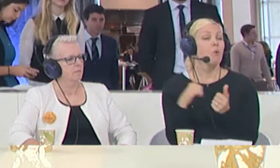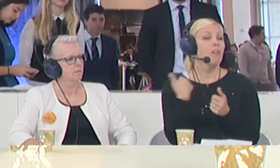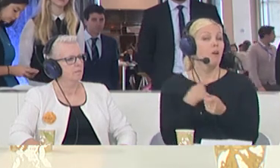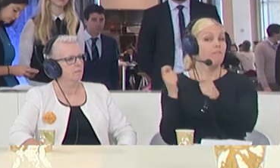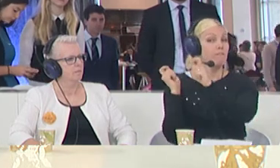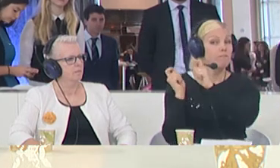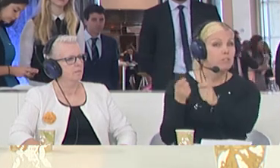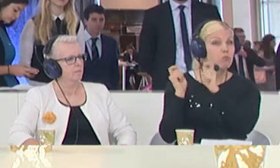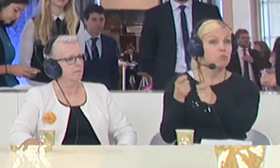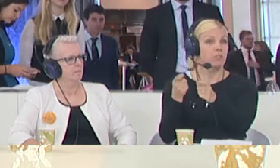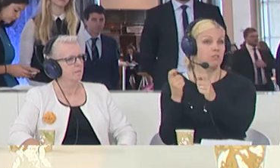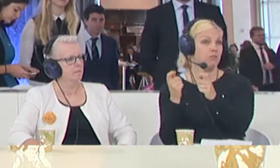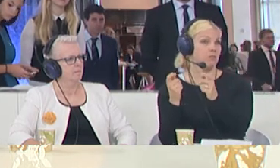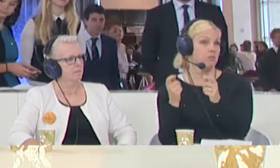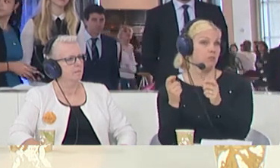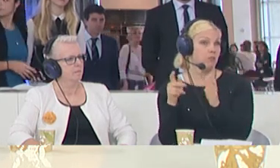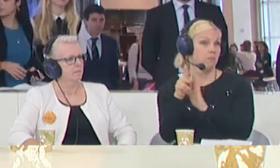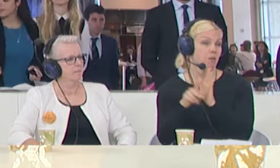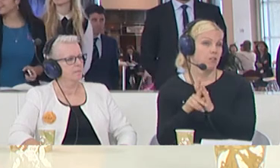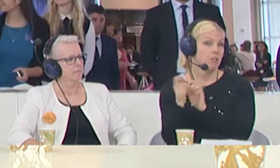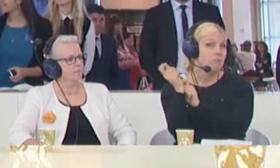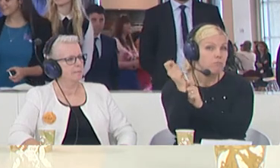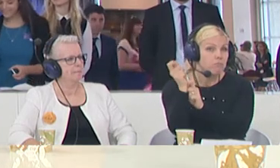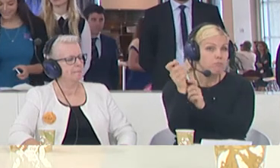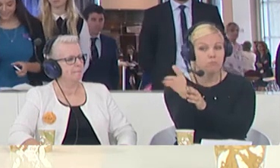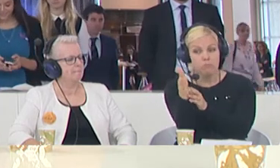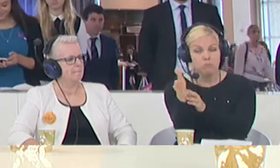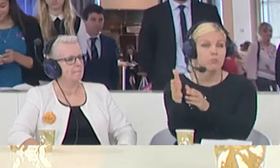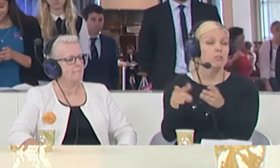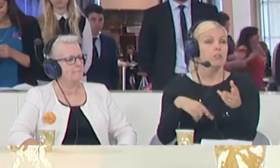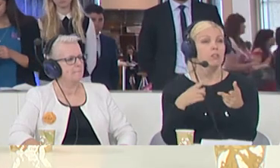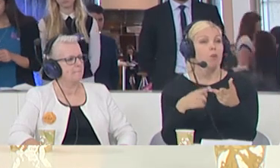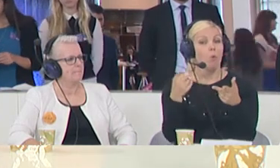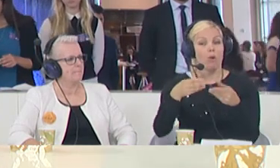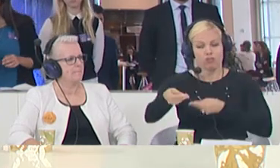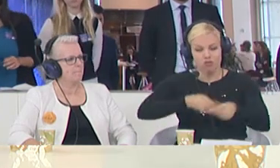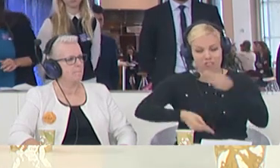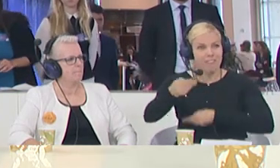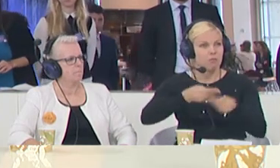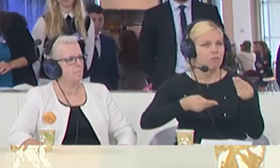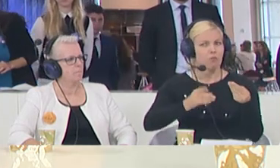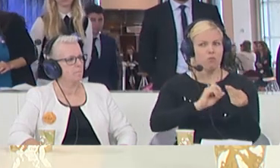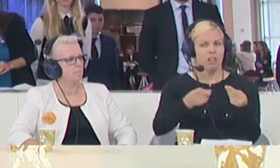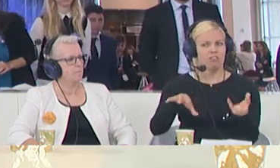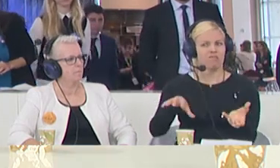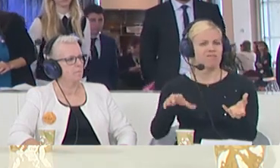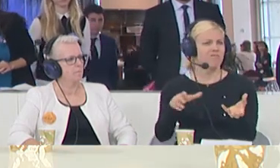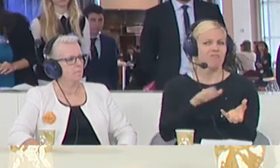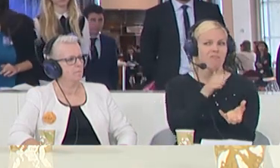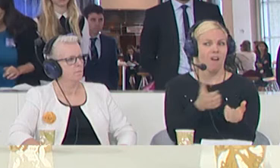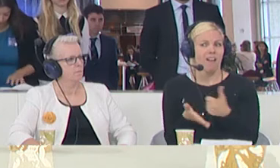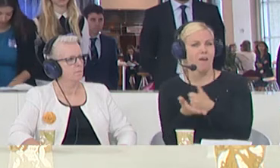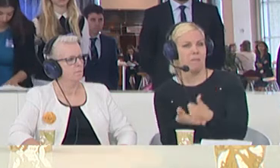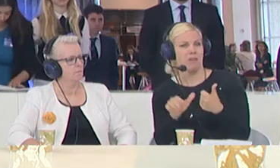trade policy, and that is quite disruptive to developing countries. So in that areas, we can do a lot with changing our policy. So that wouldn't